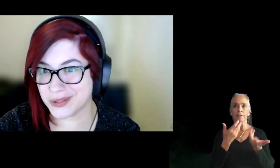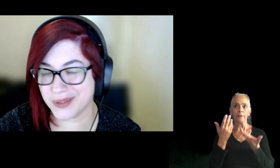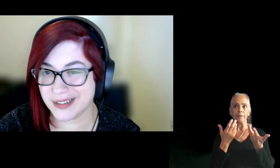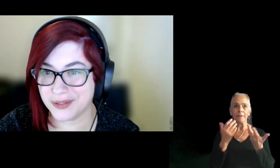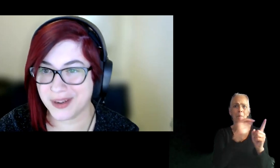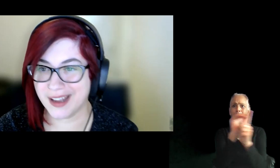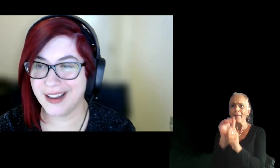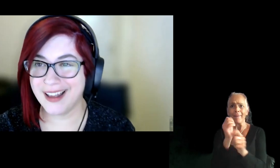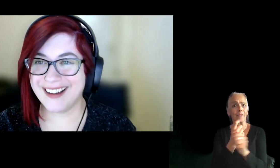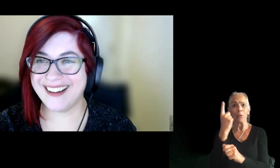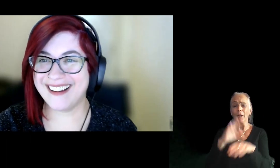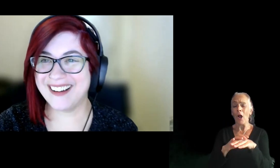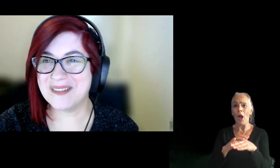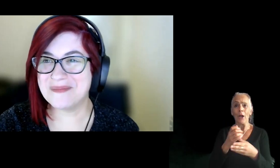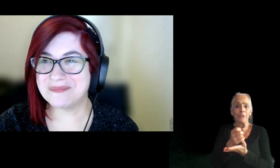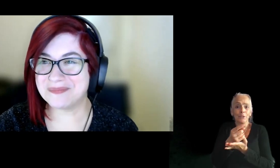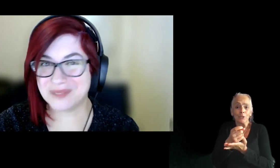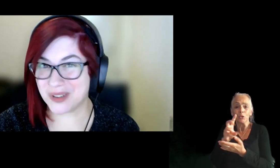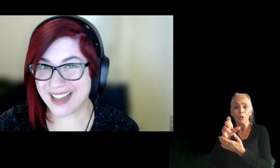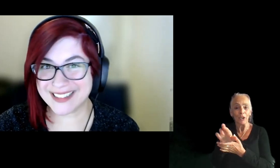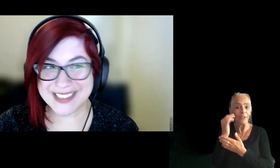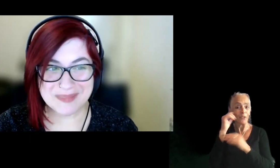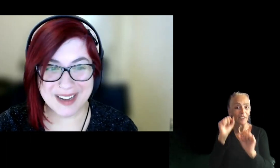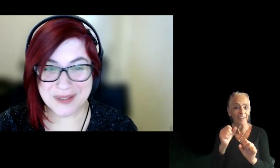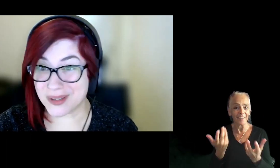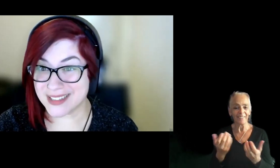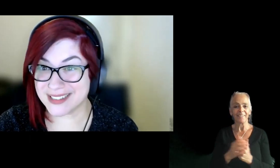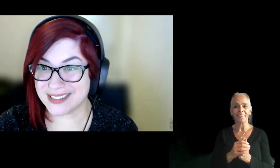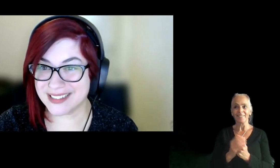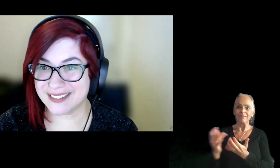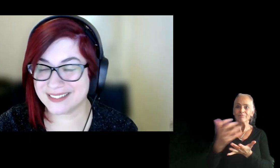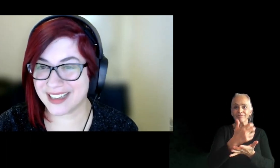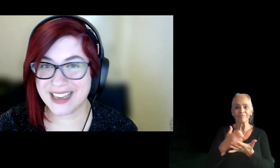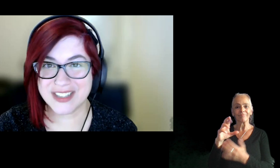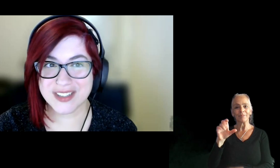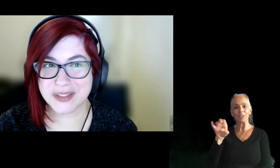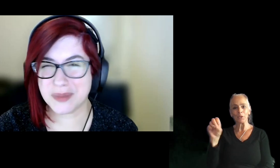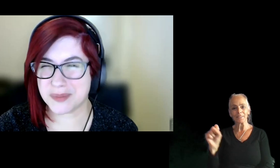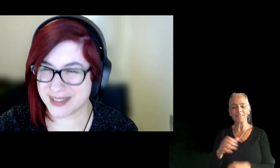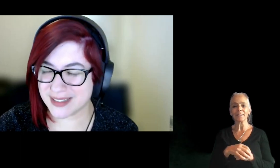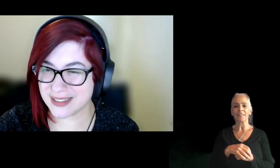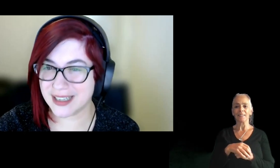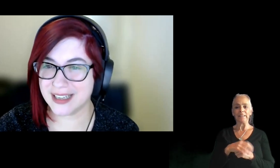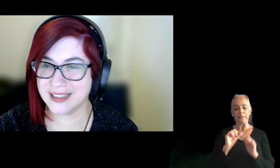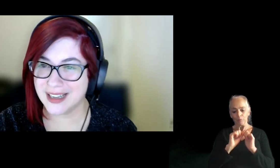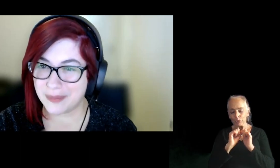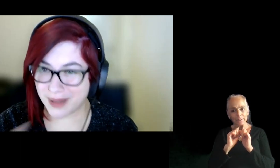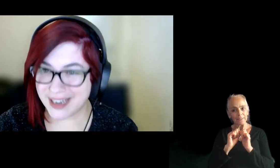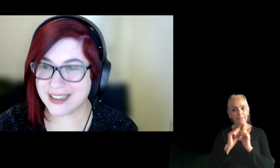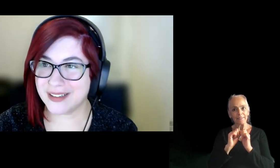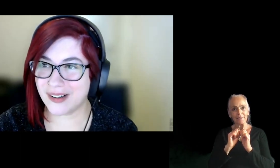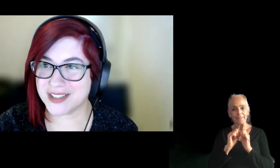everyone on Twitter, if you can, uh, to get some resources, you know, like it's just to be persistent and